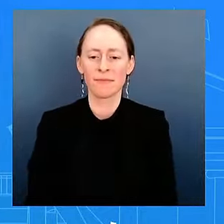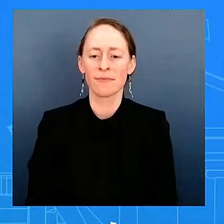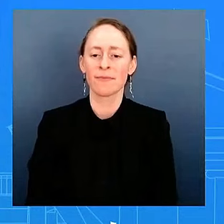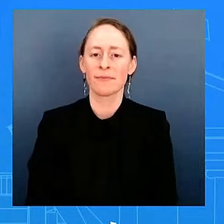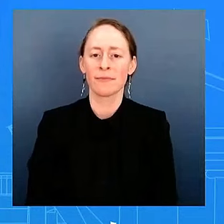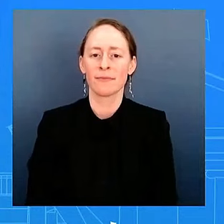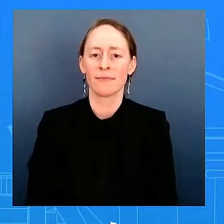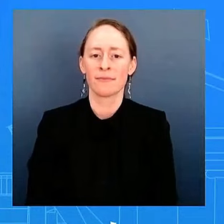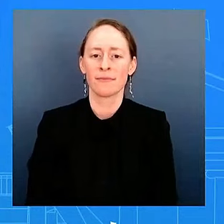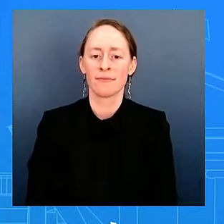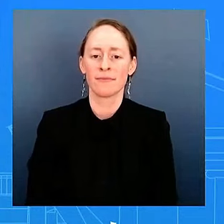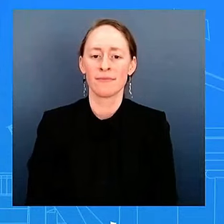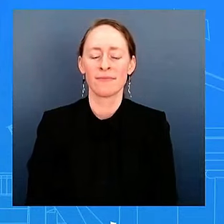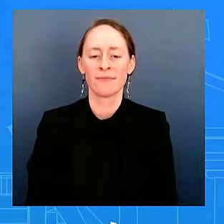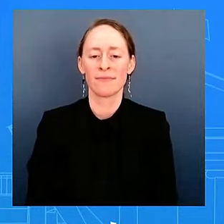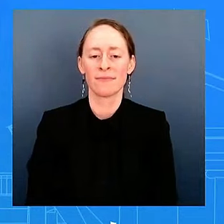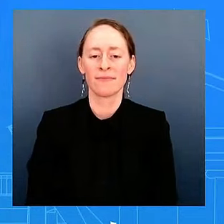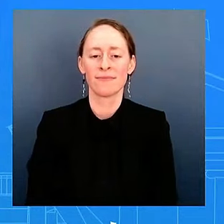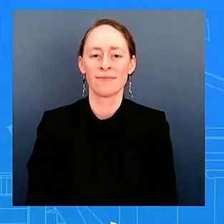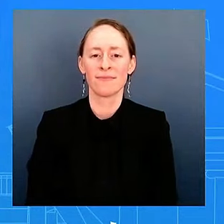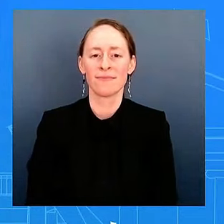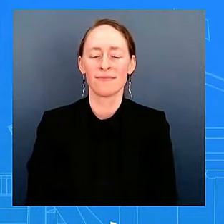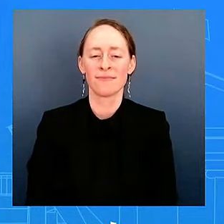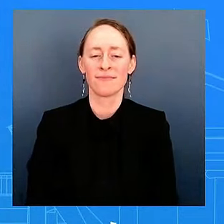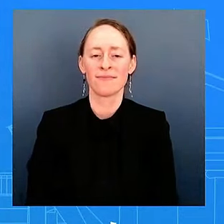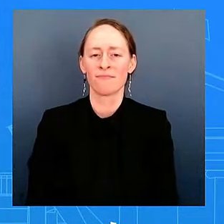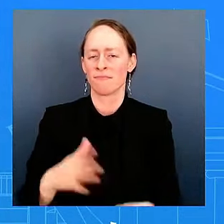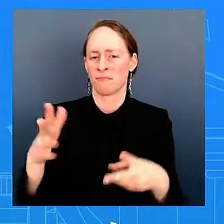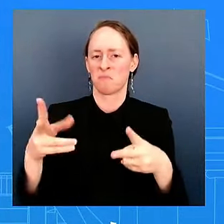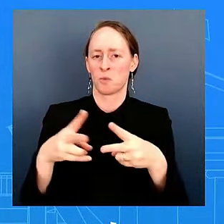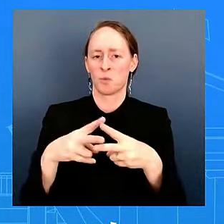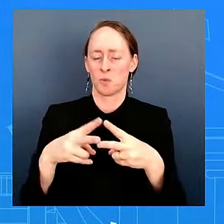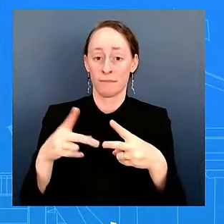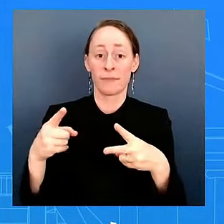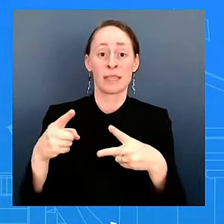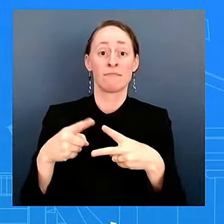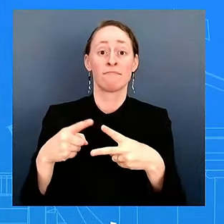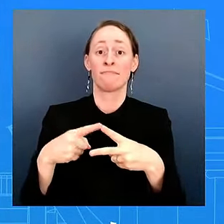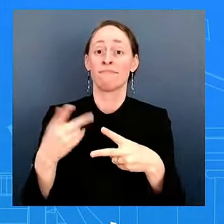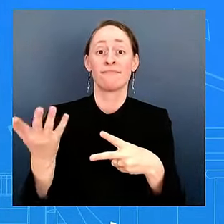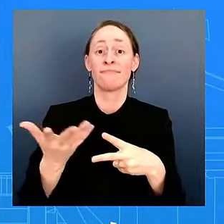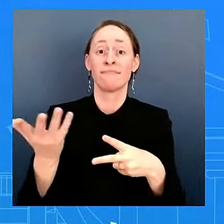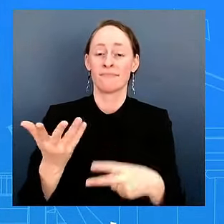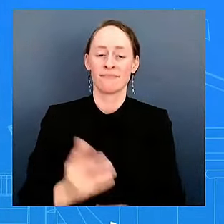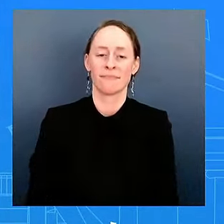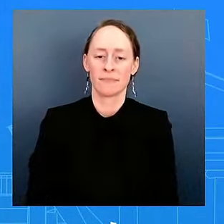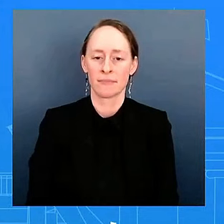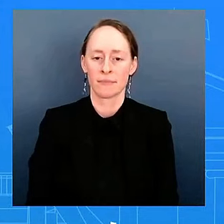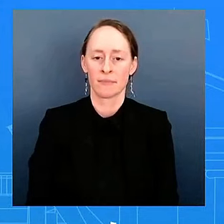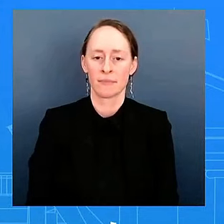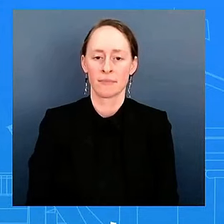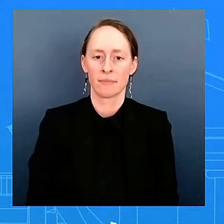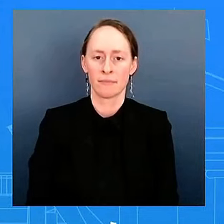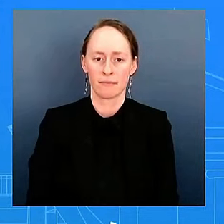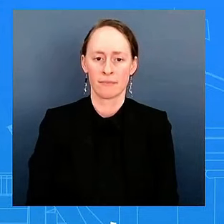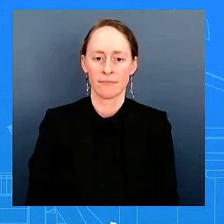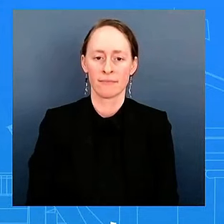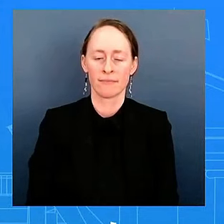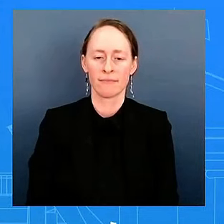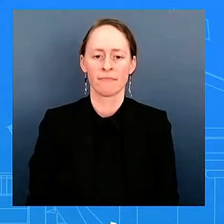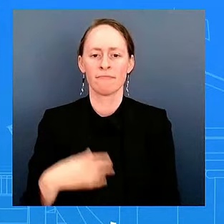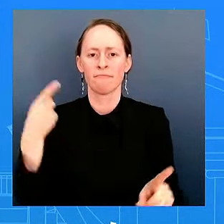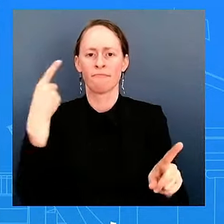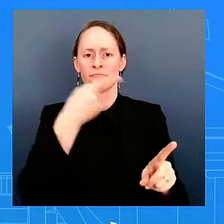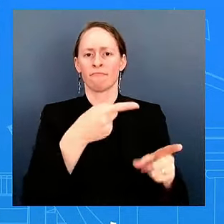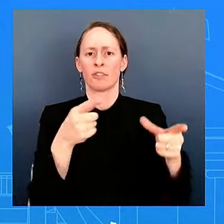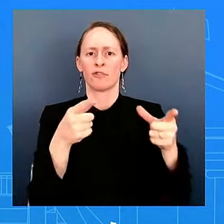I had two questions. One is about Rahm Emanuel in Japan. He chose not to attend a memorial